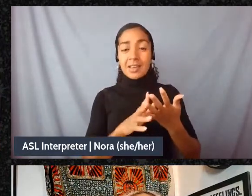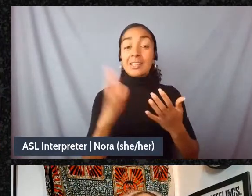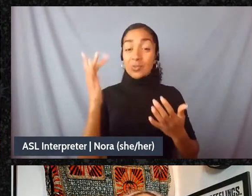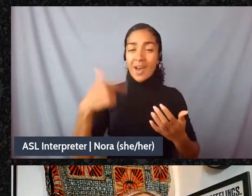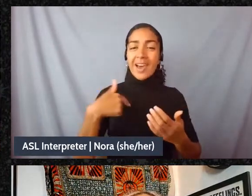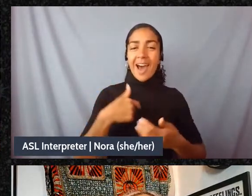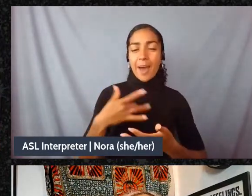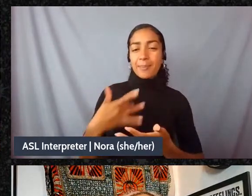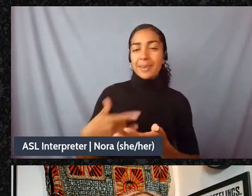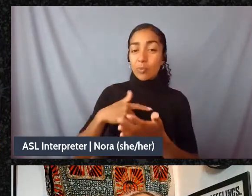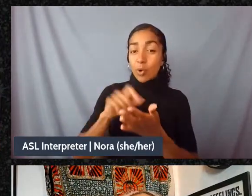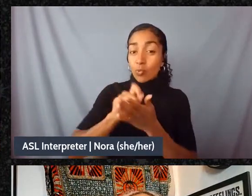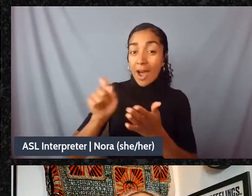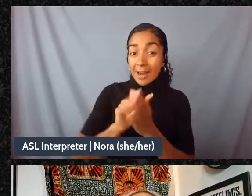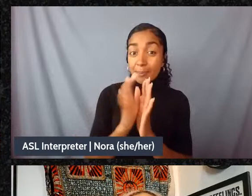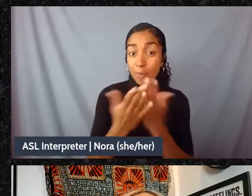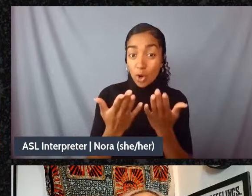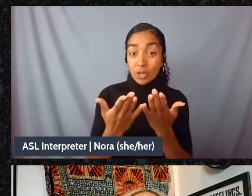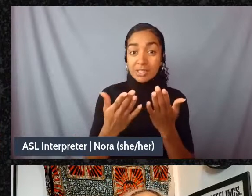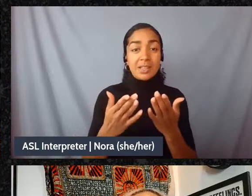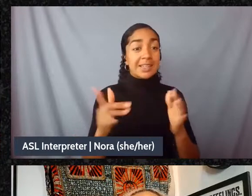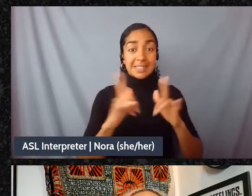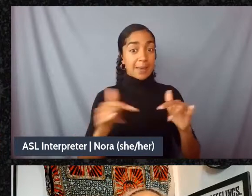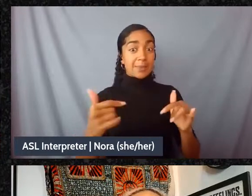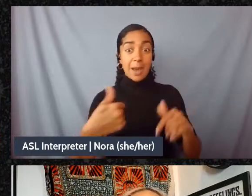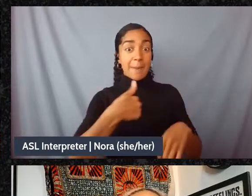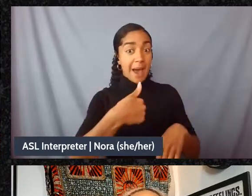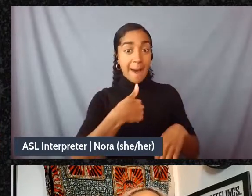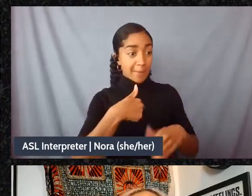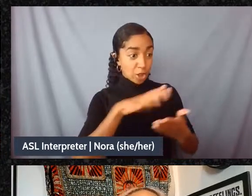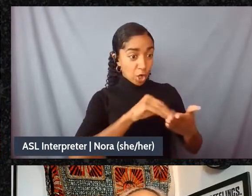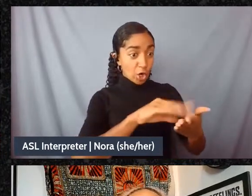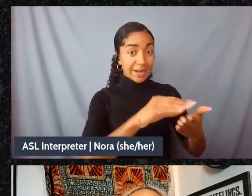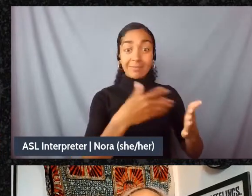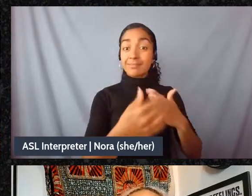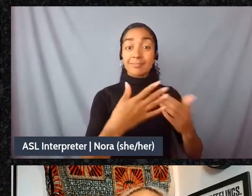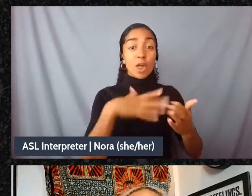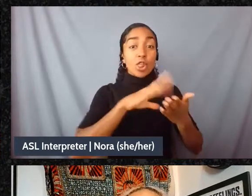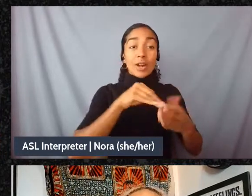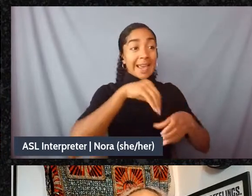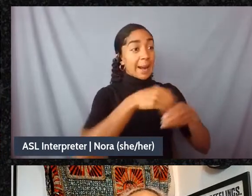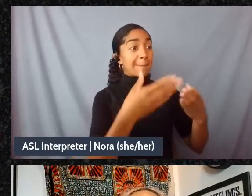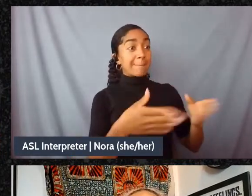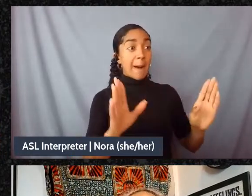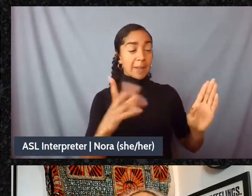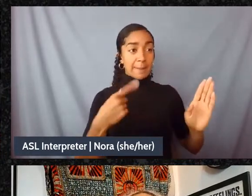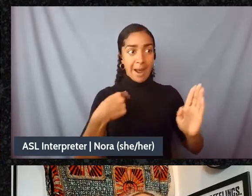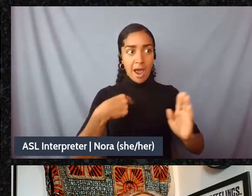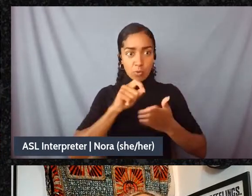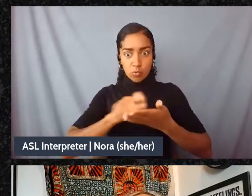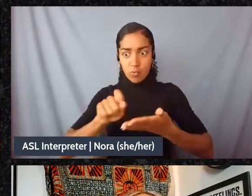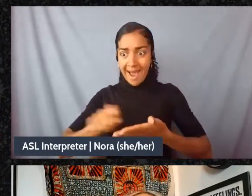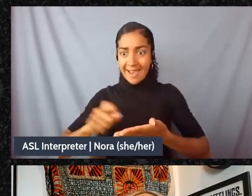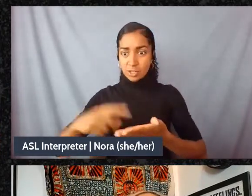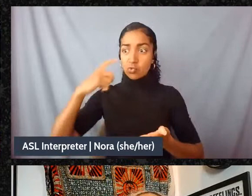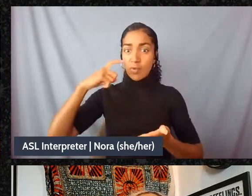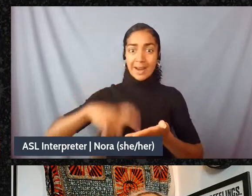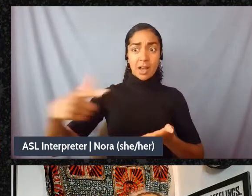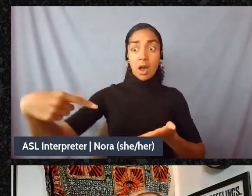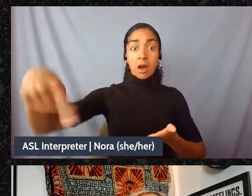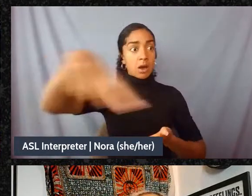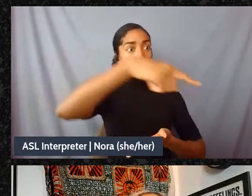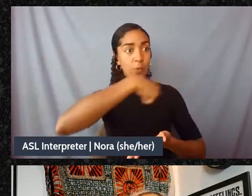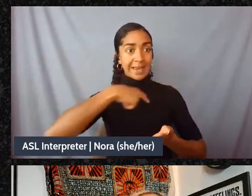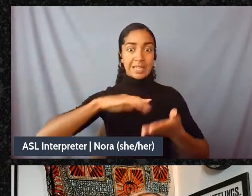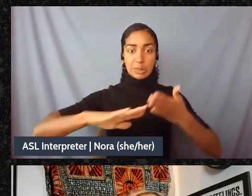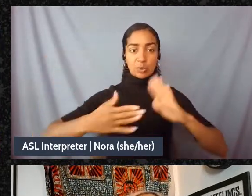as I'm learning things even when that means learning in public sometimes. But I'm like, oh, we need to talk about this. I think we're in an